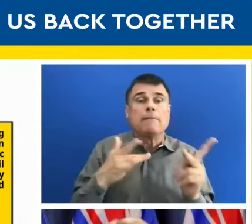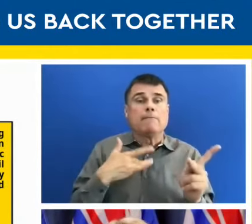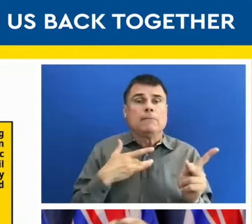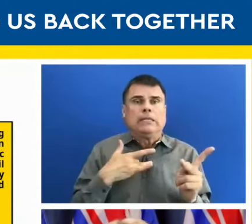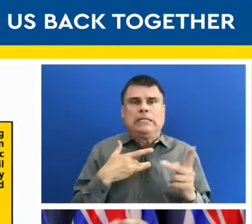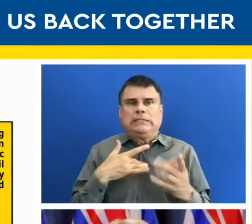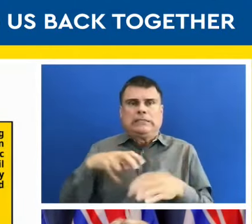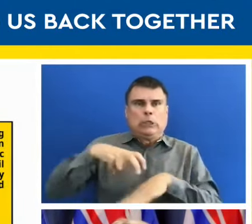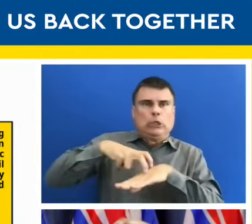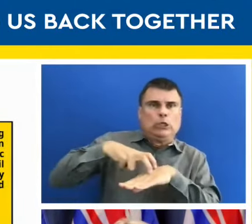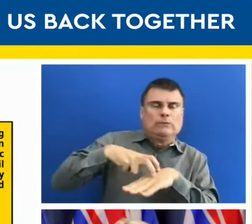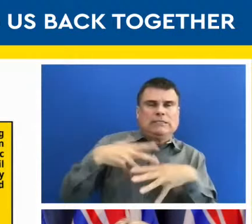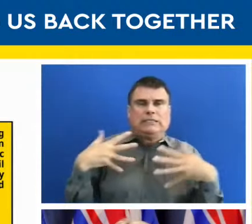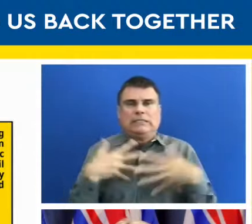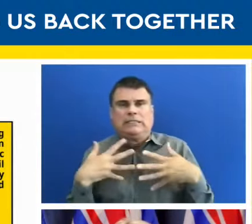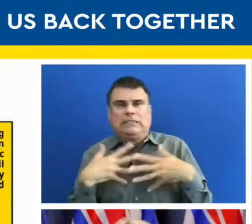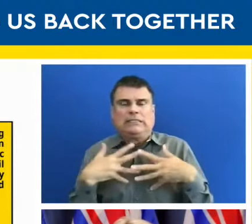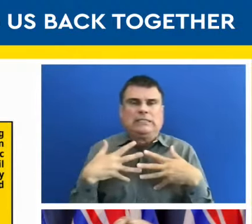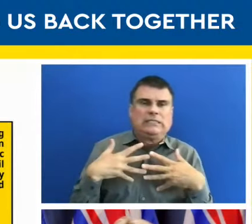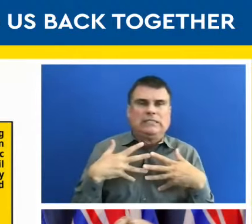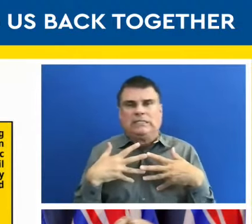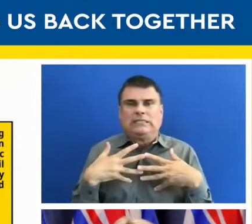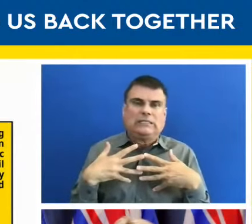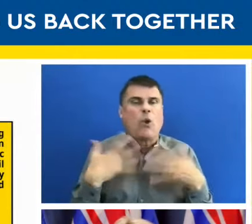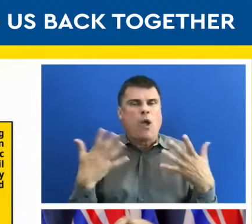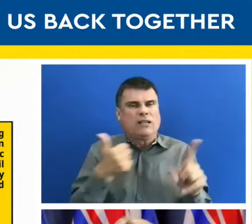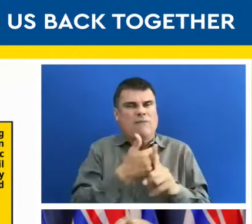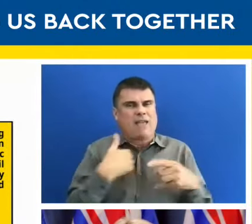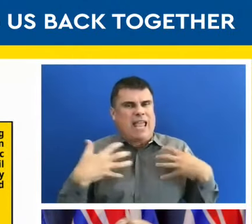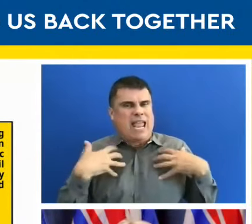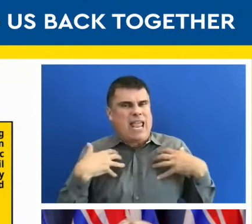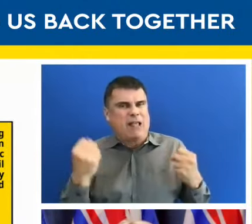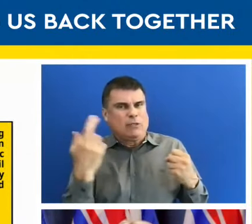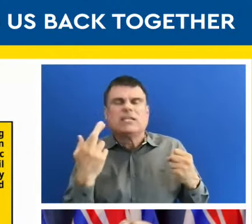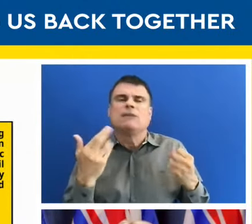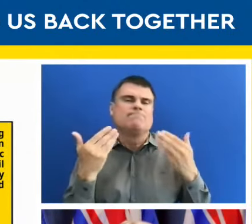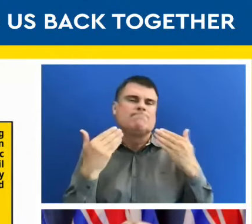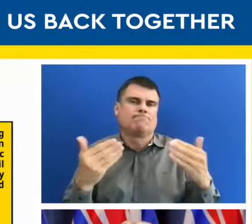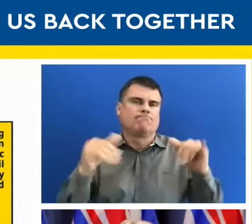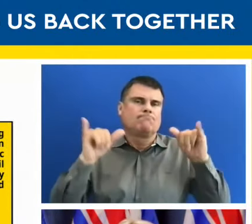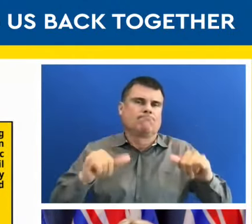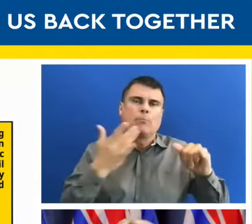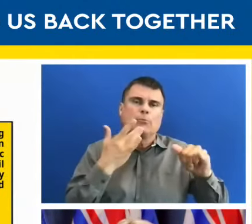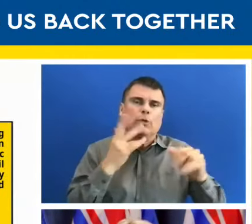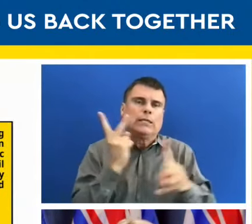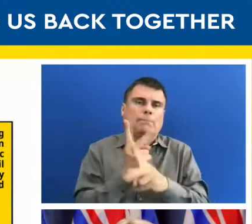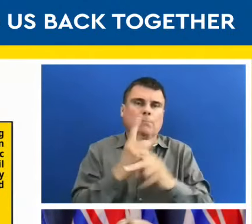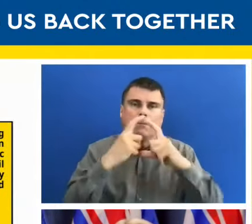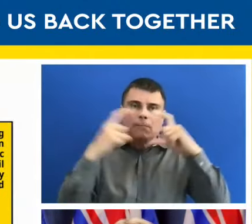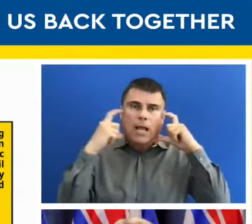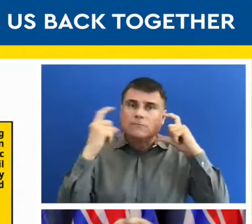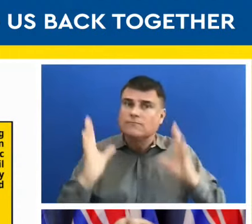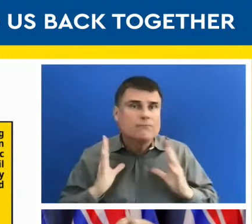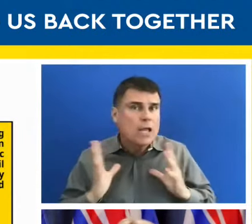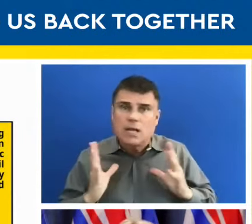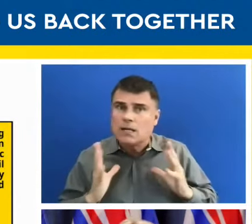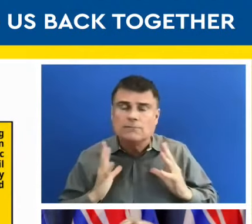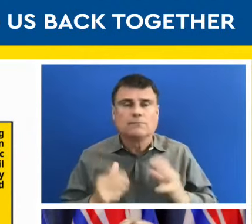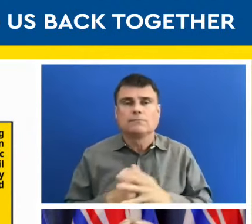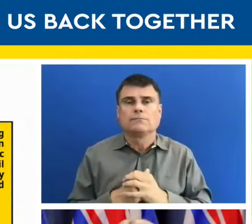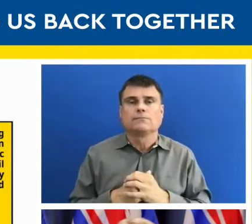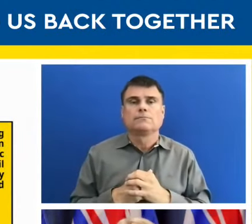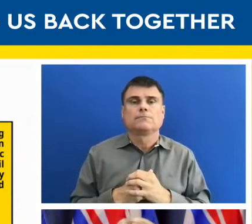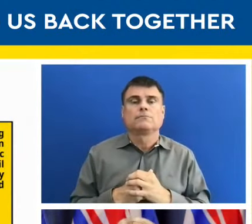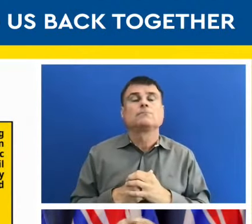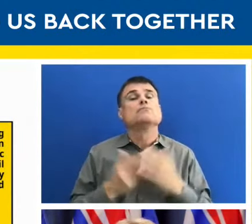be important for us to continue to protect ourselves using masks. The face coverings order under the emergency programs act will be